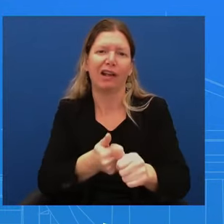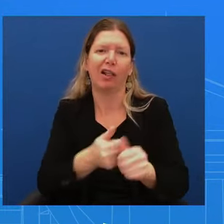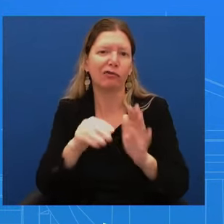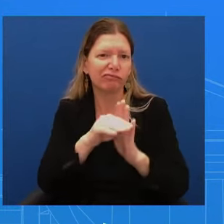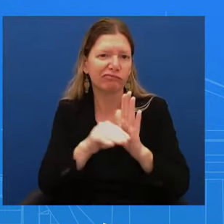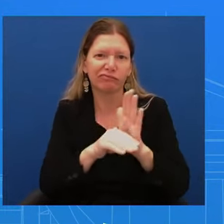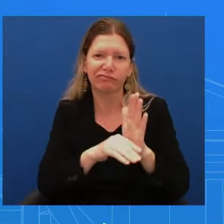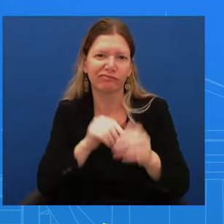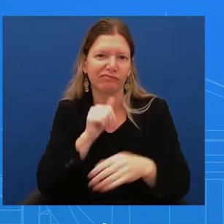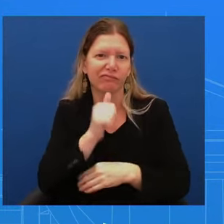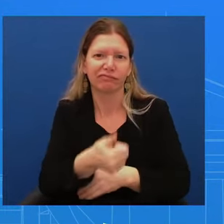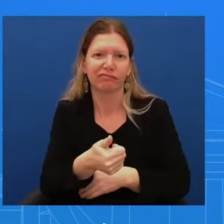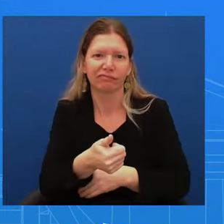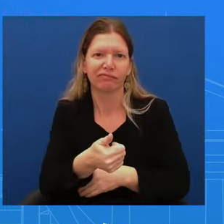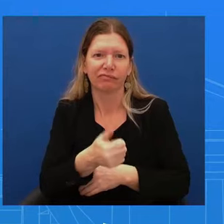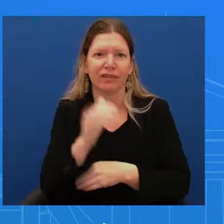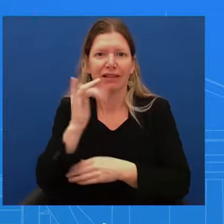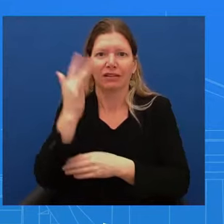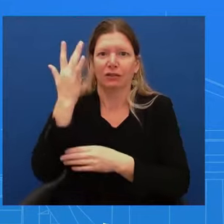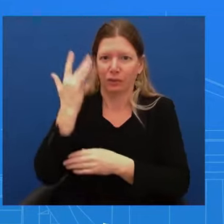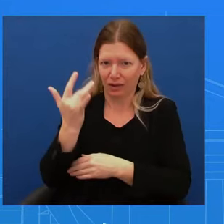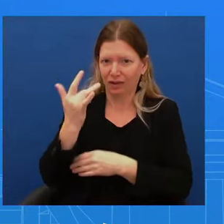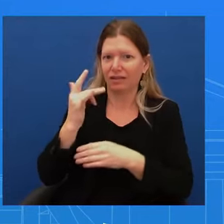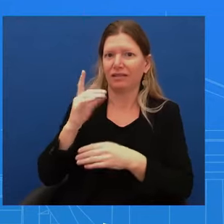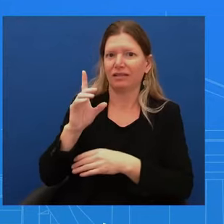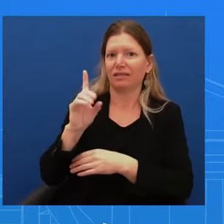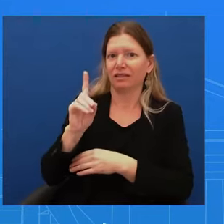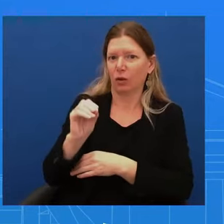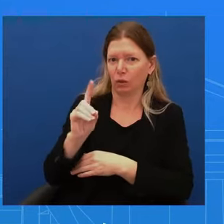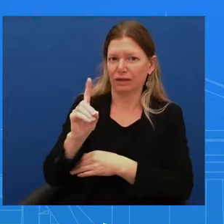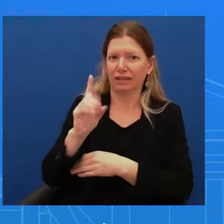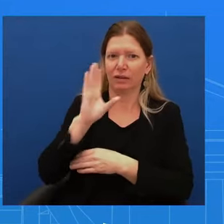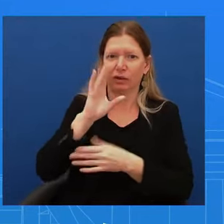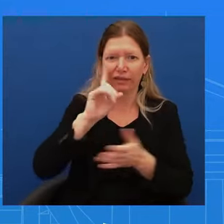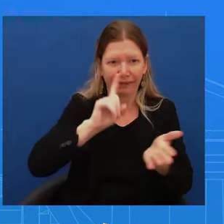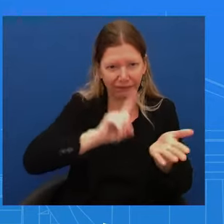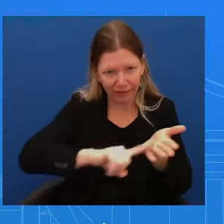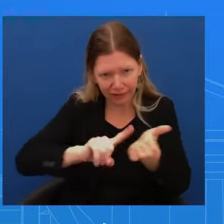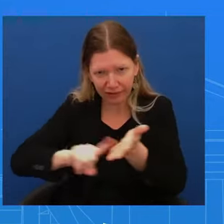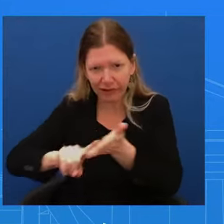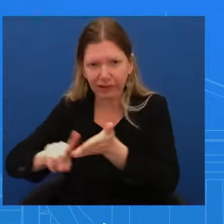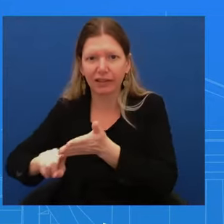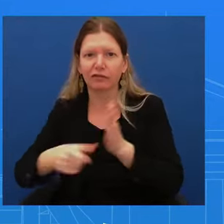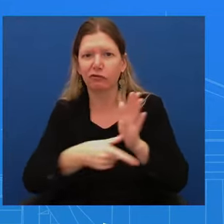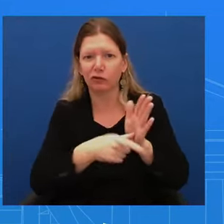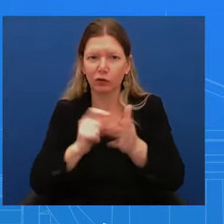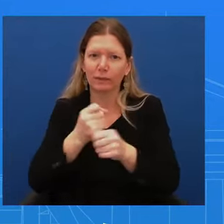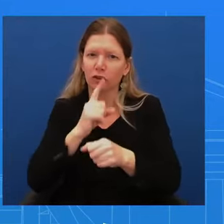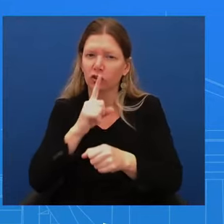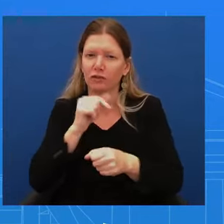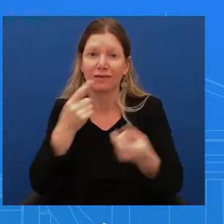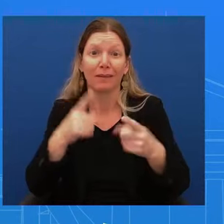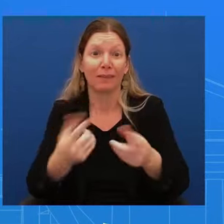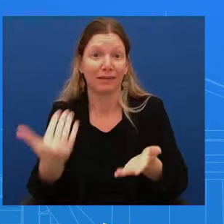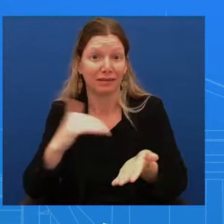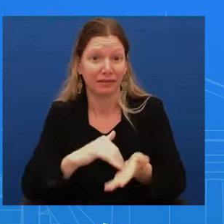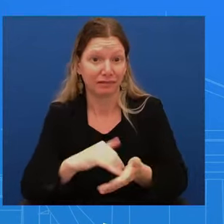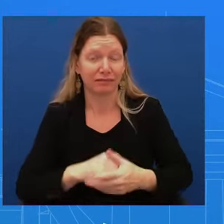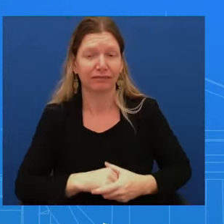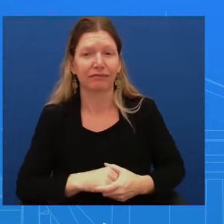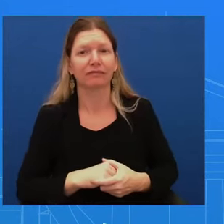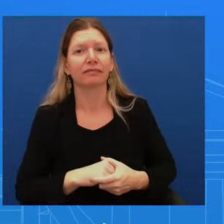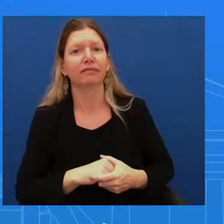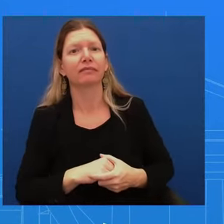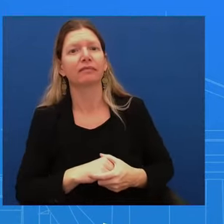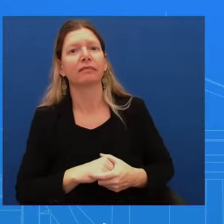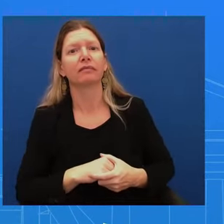procedures to make sure that that doesn't happen again. I refer to the surgery as an elective procedure. Technically, it may be. But isn't that